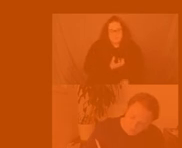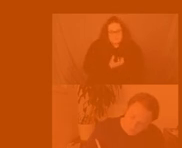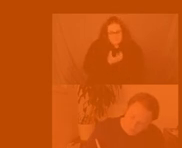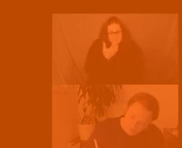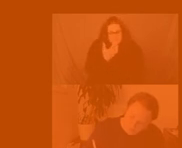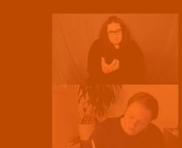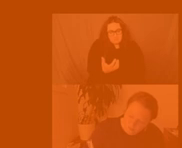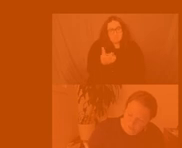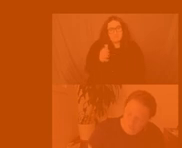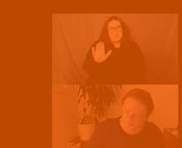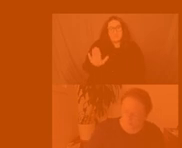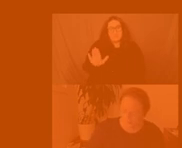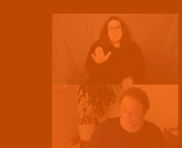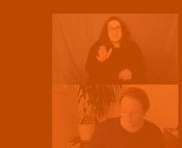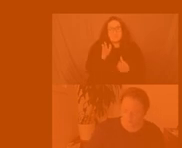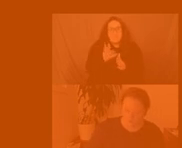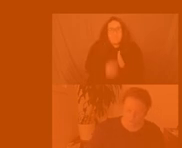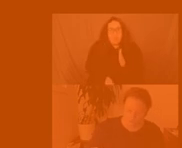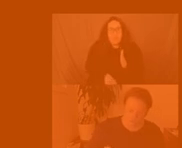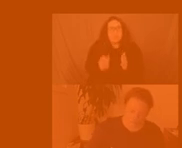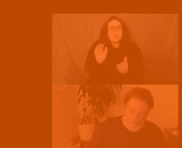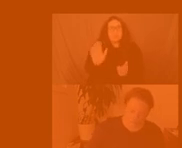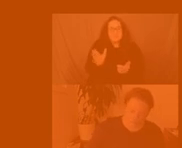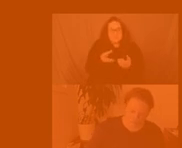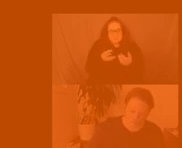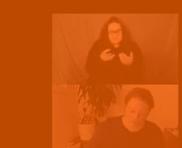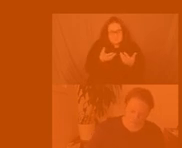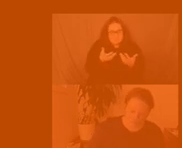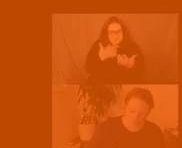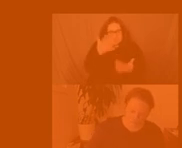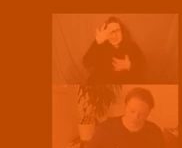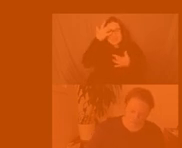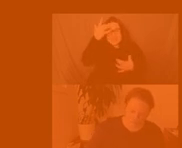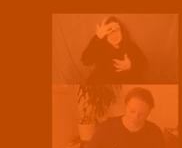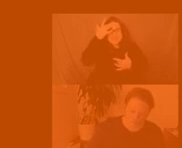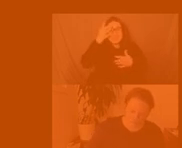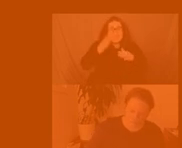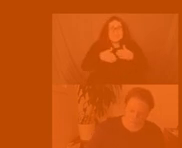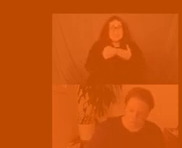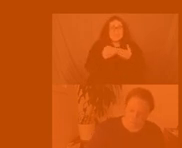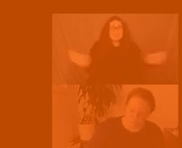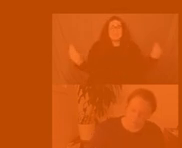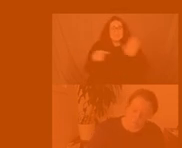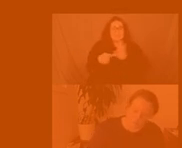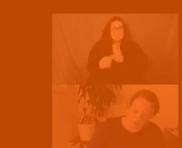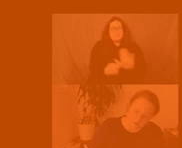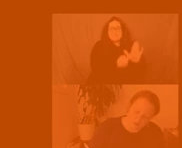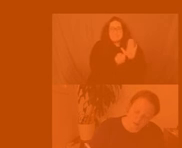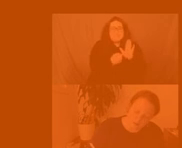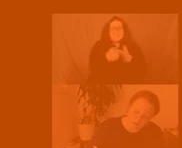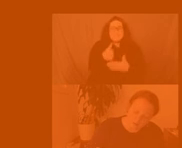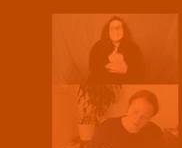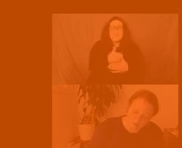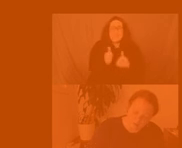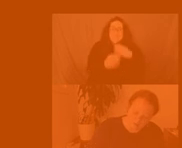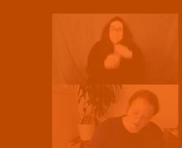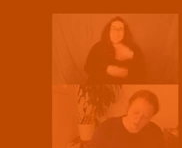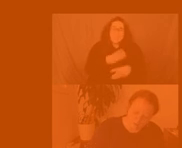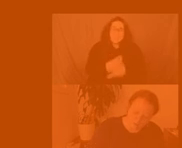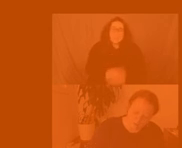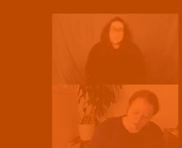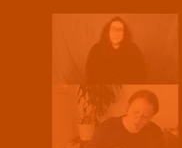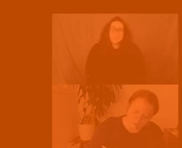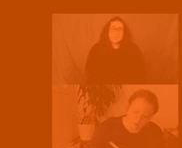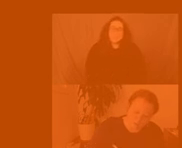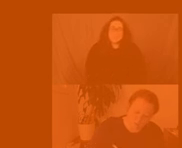loss and the idea of loss and illness so openly with the world and in in the like